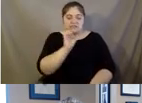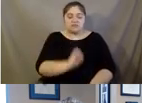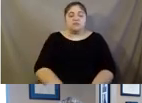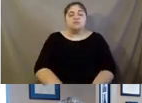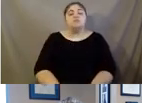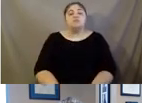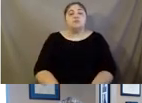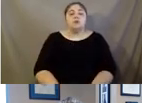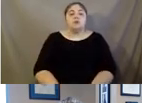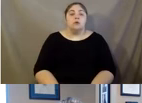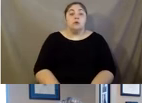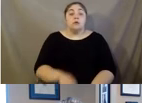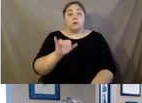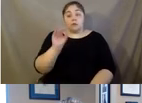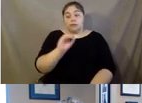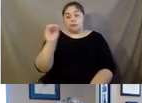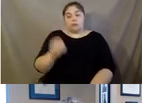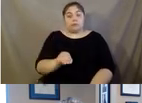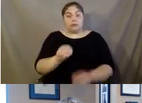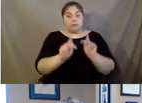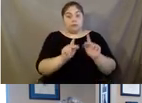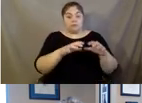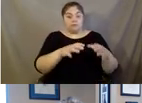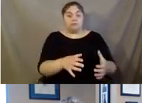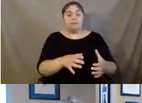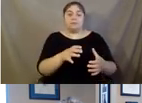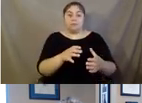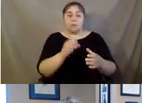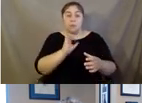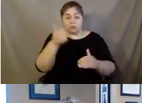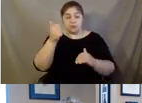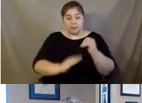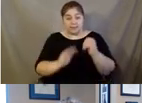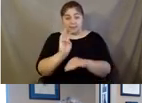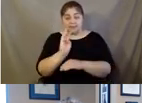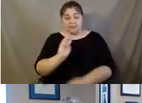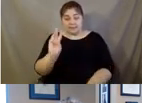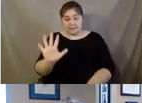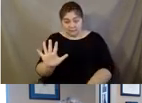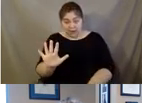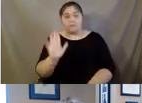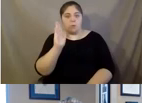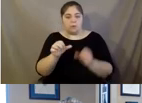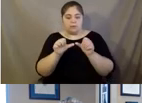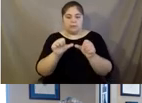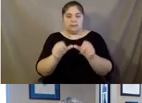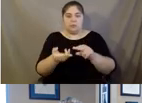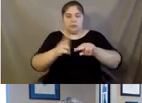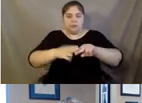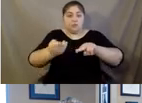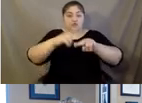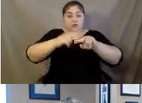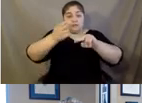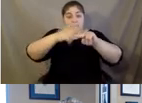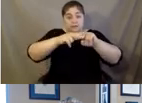percentage of the population who is over the age of 65 is projected to continue to increase up to